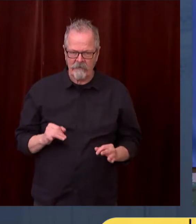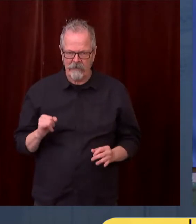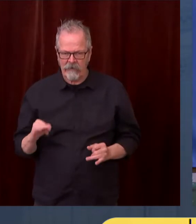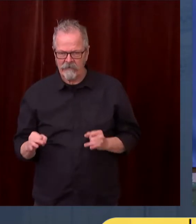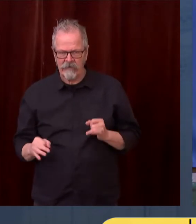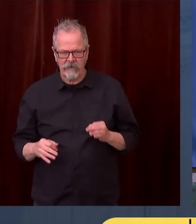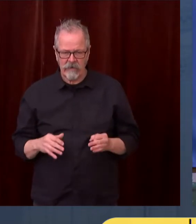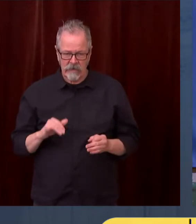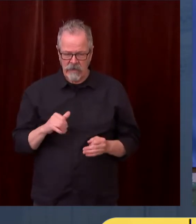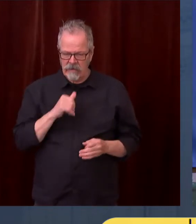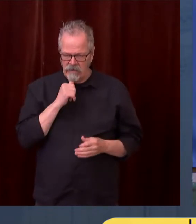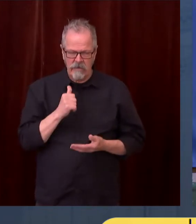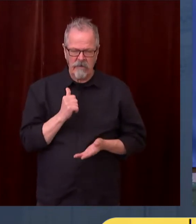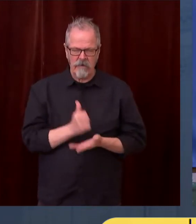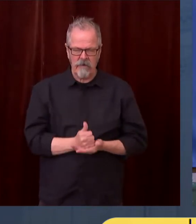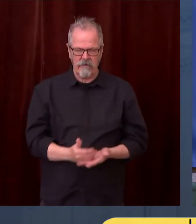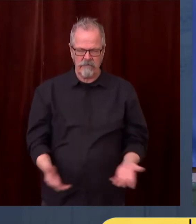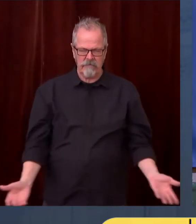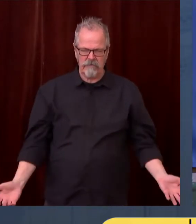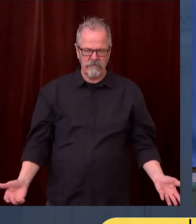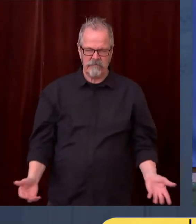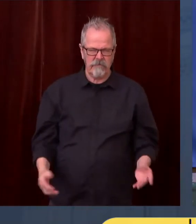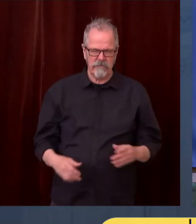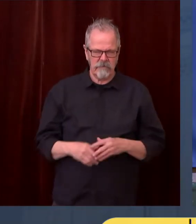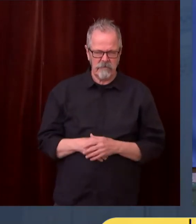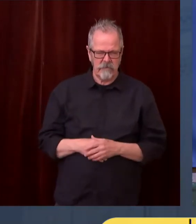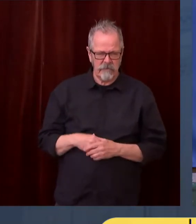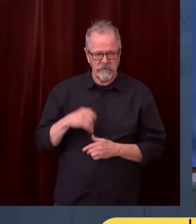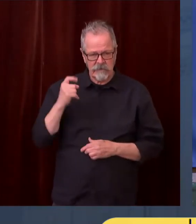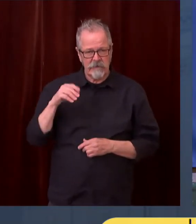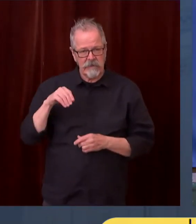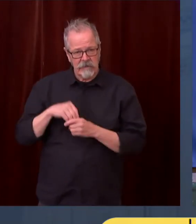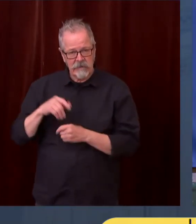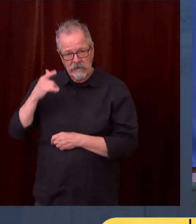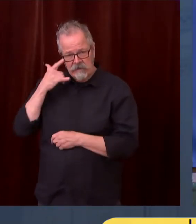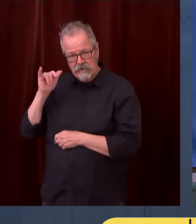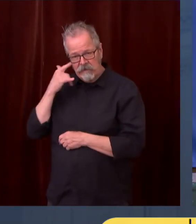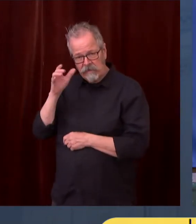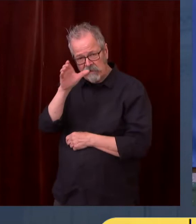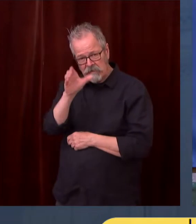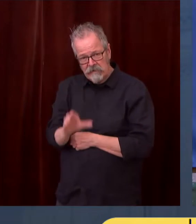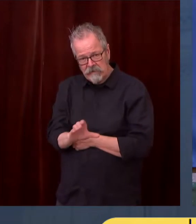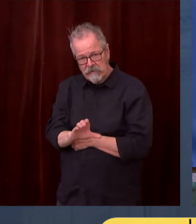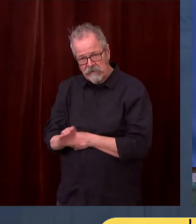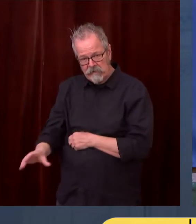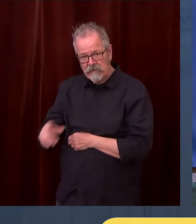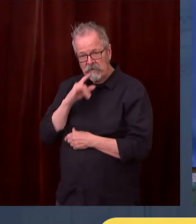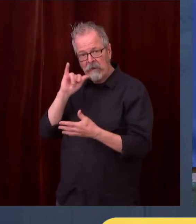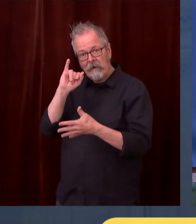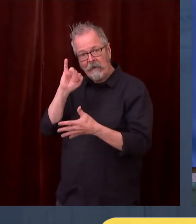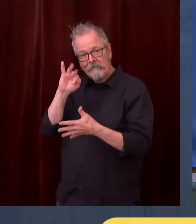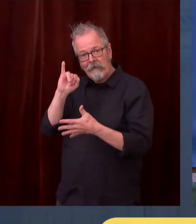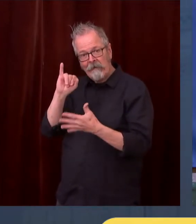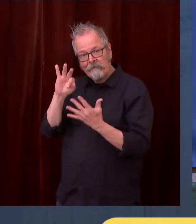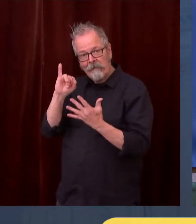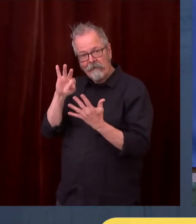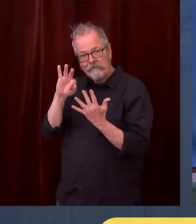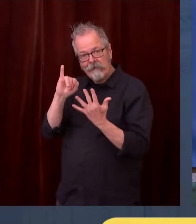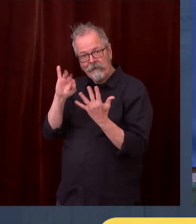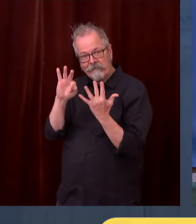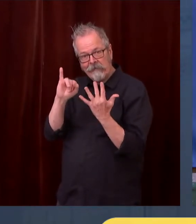California said, we're going to do this if. Well, if you have a big if, we're not sure how that actually helps people.